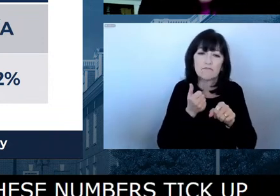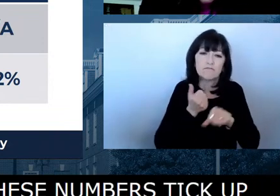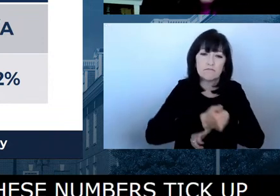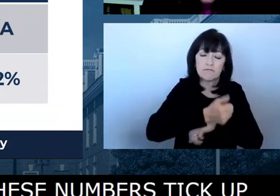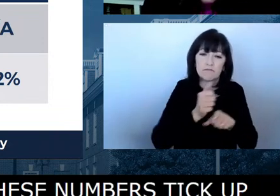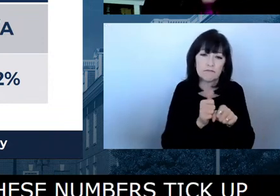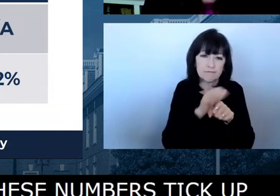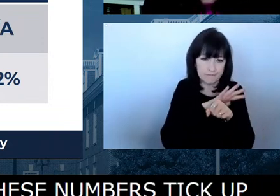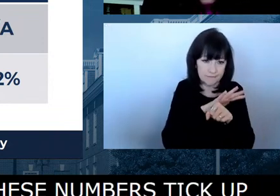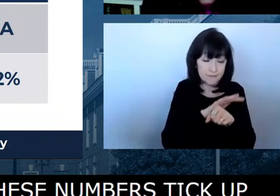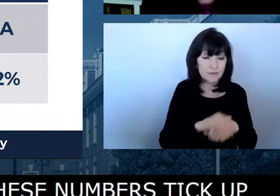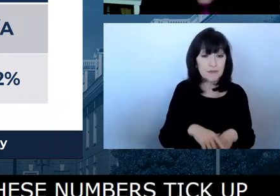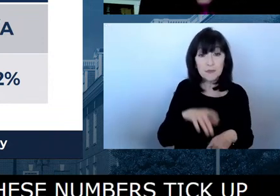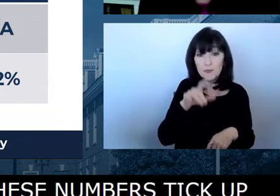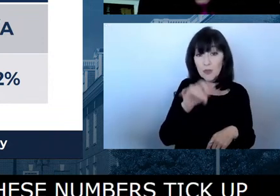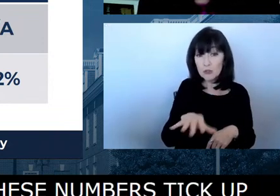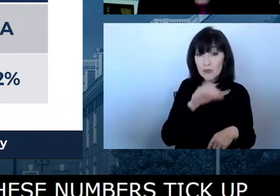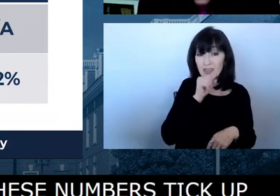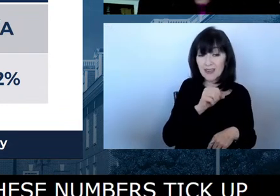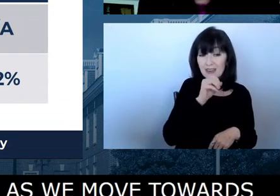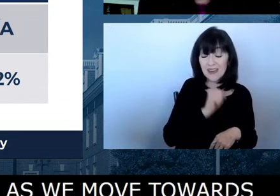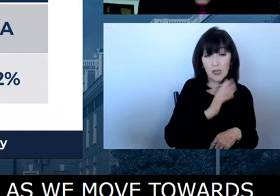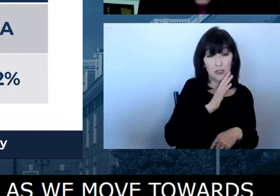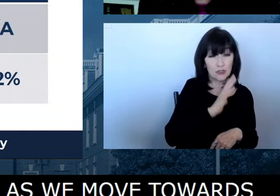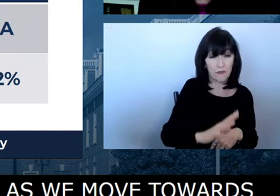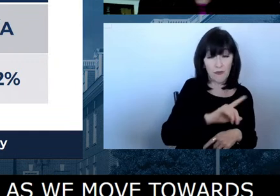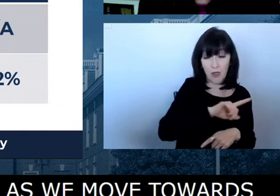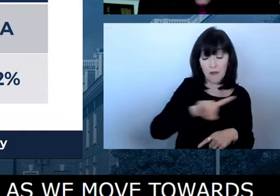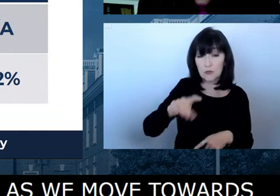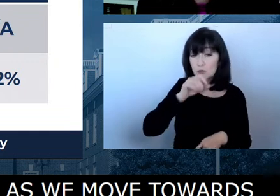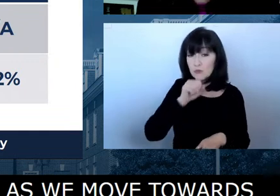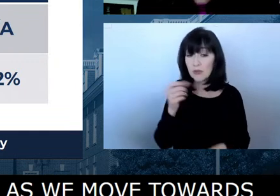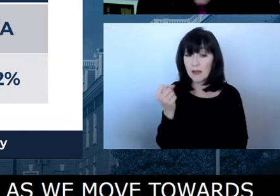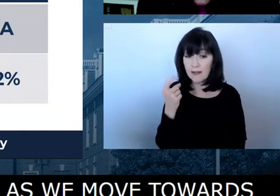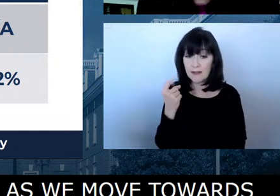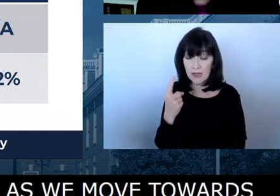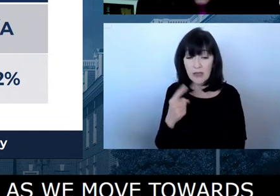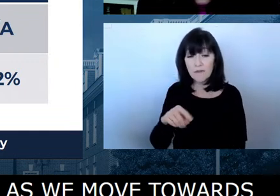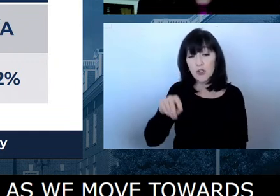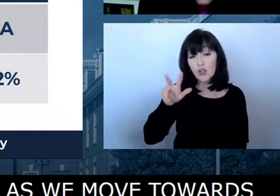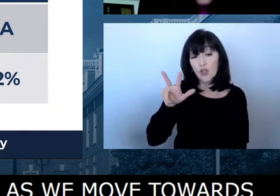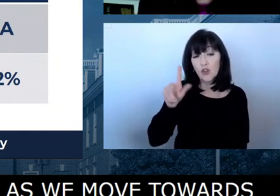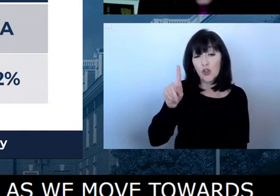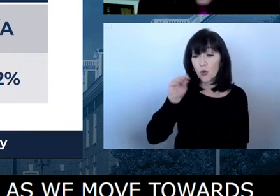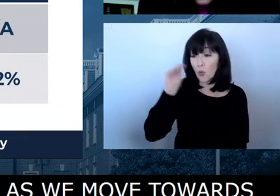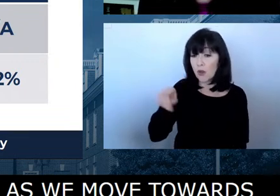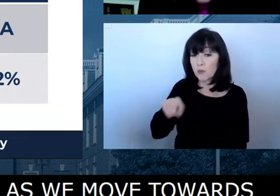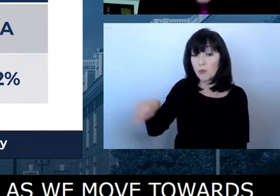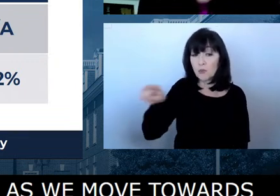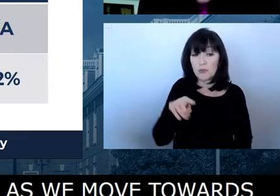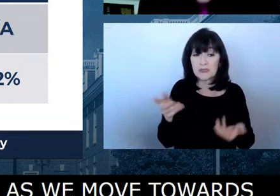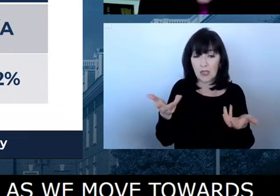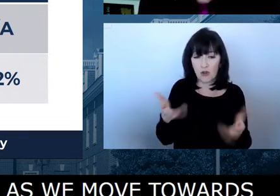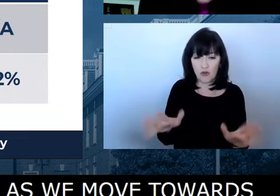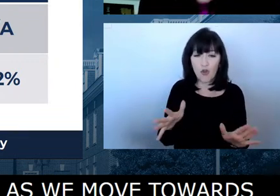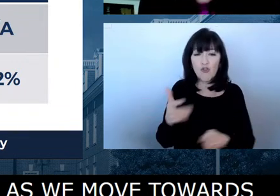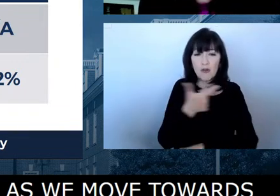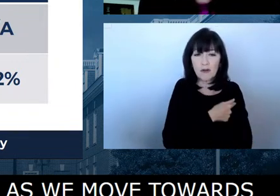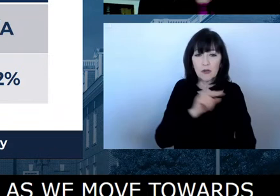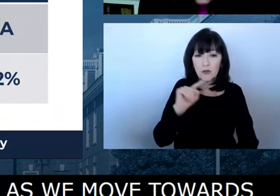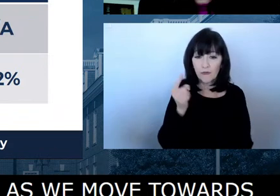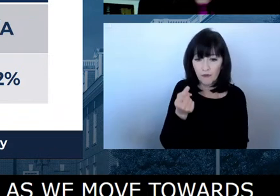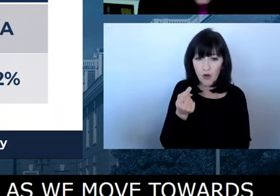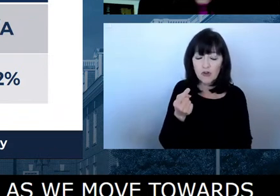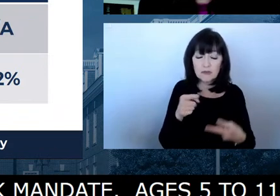So for ages 5 to 11, 31% have received one dose, and 24% are fully vaccinated, which is